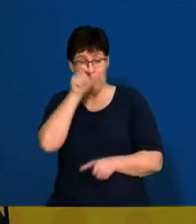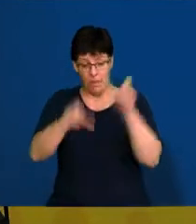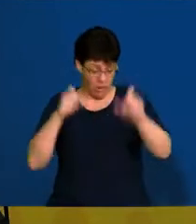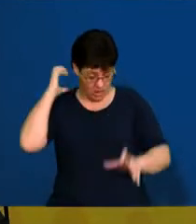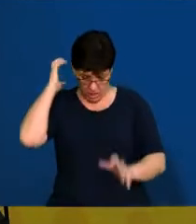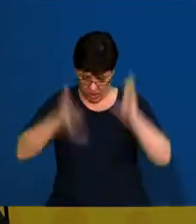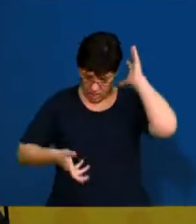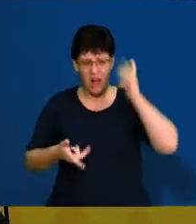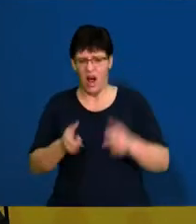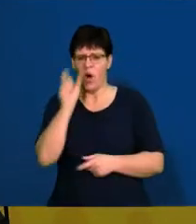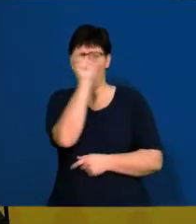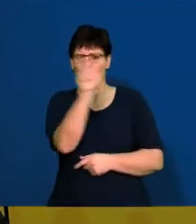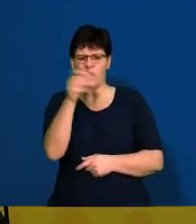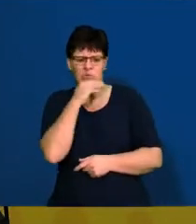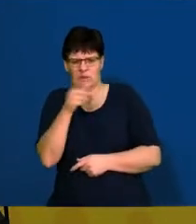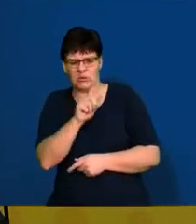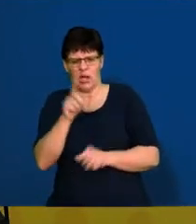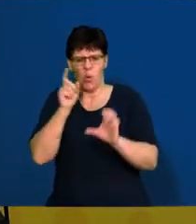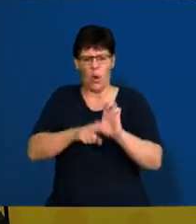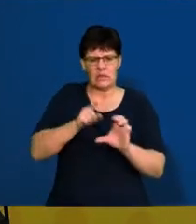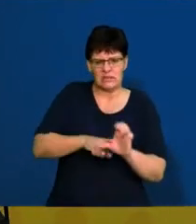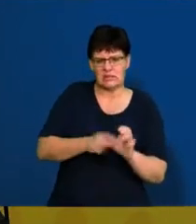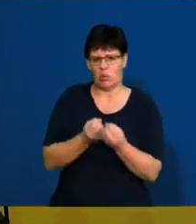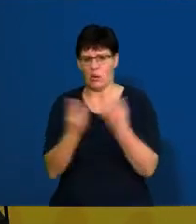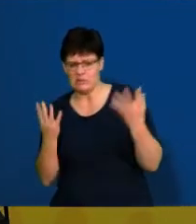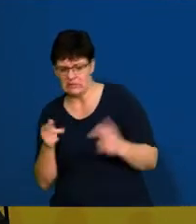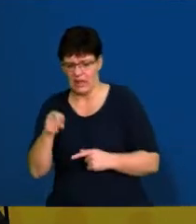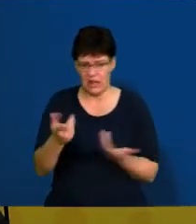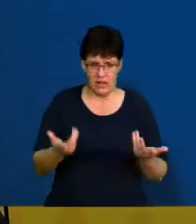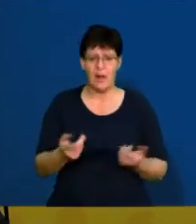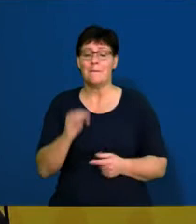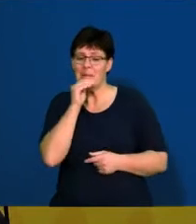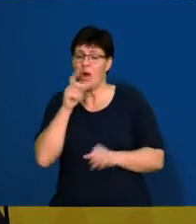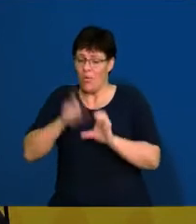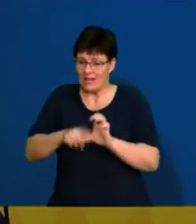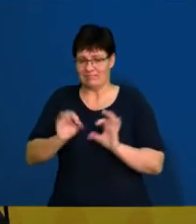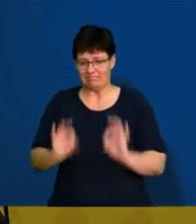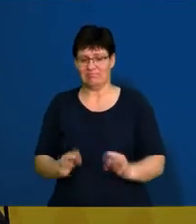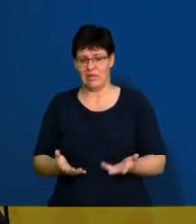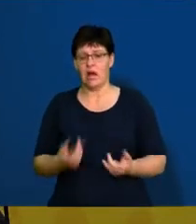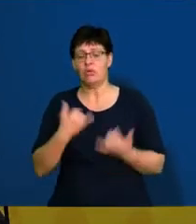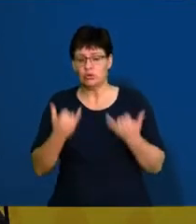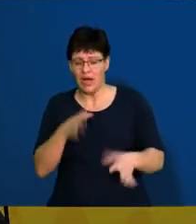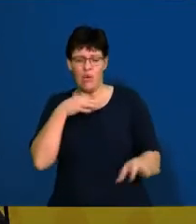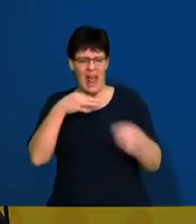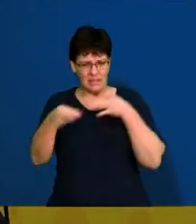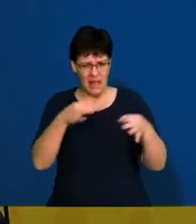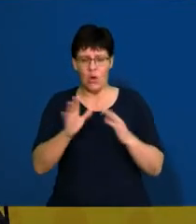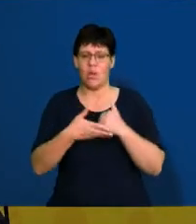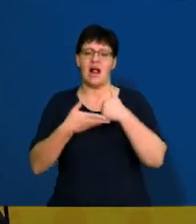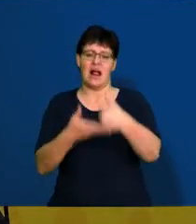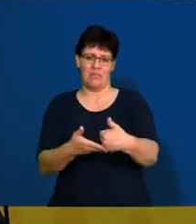with the different terminologies of quality. However, we'll be going through that today, and I'll help you guys.